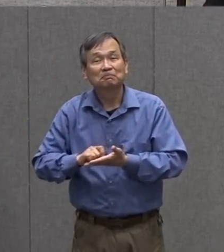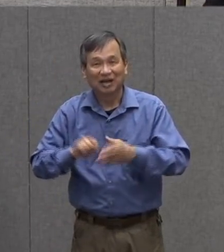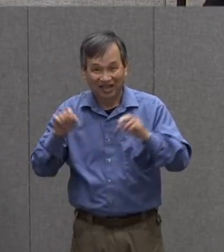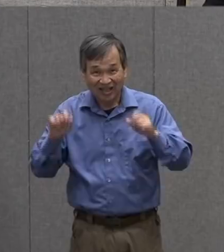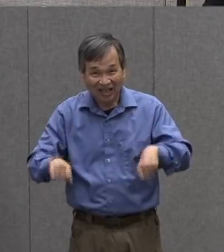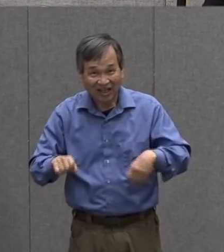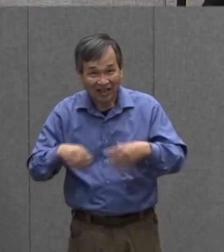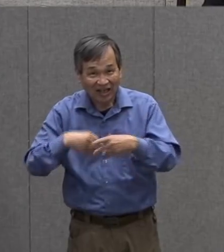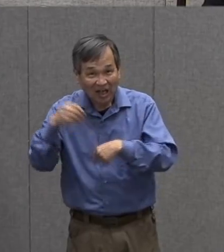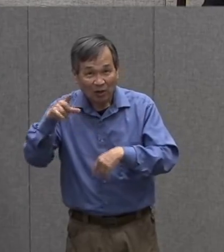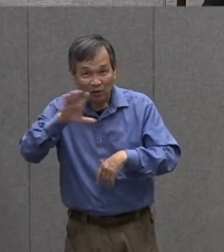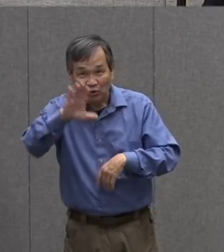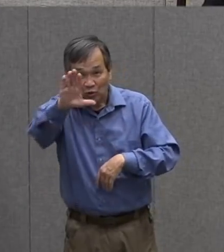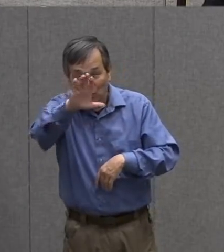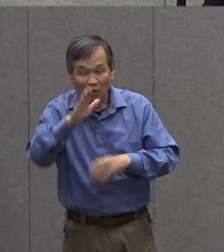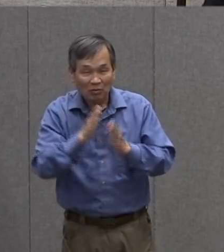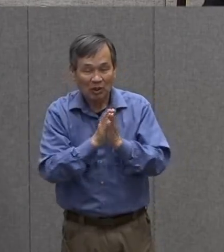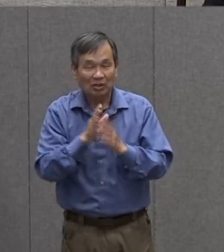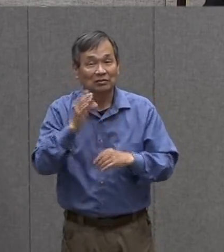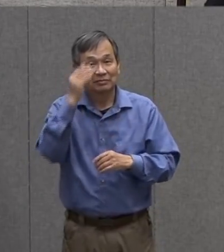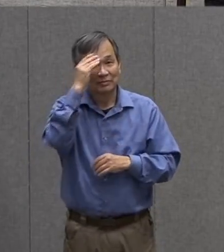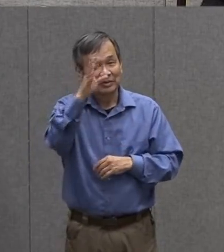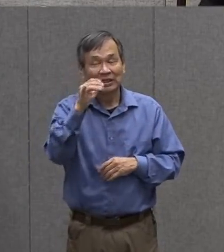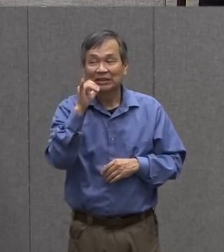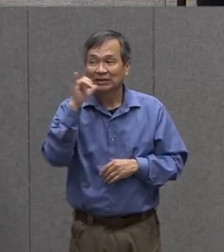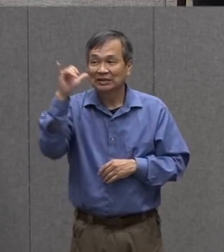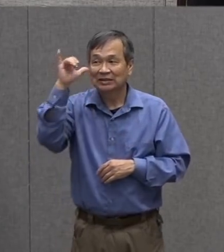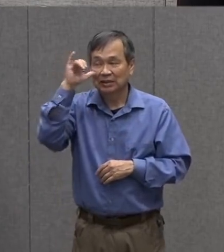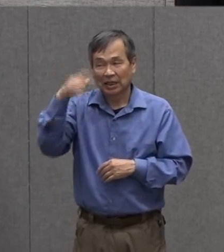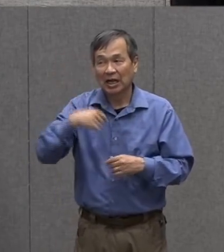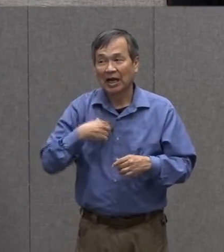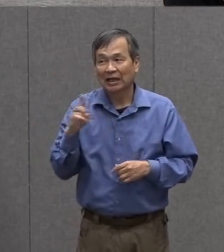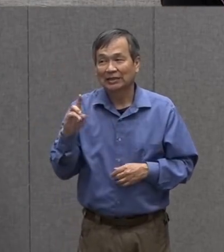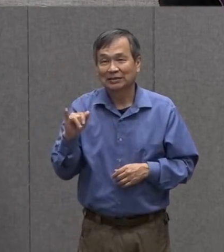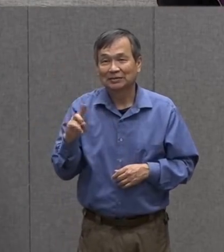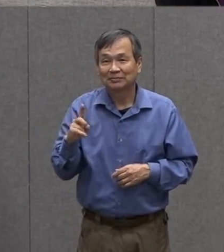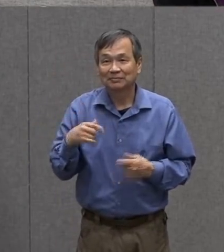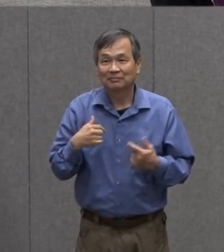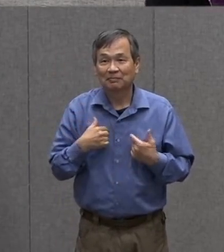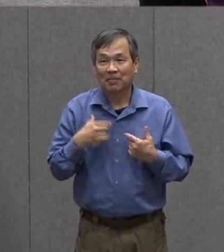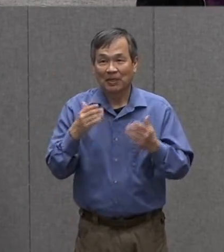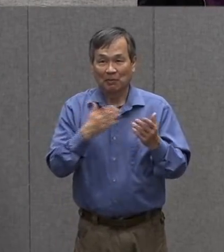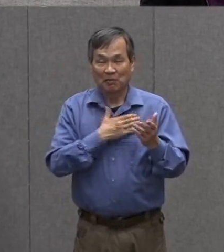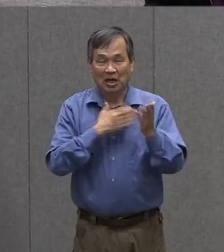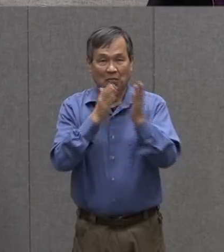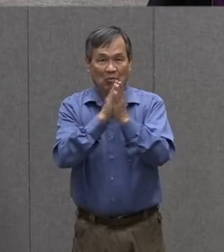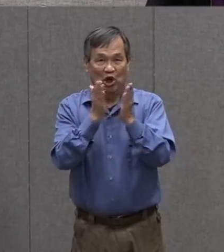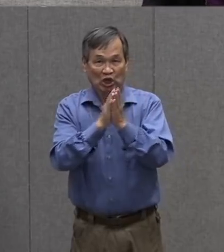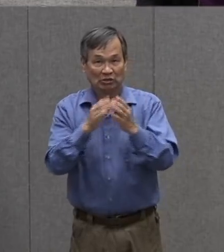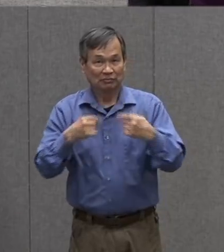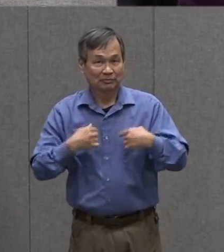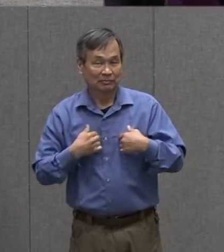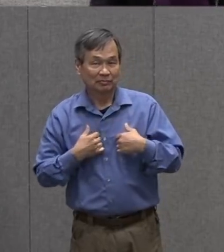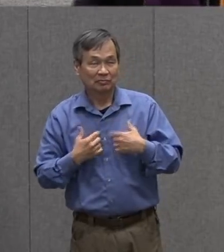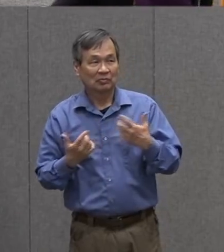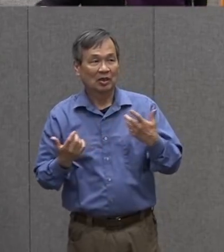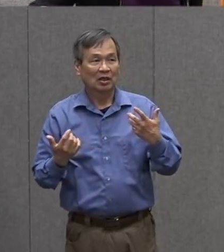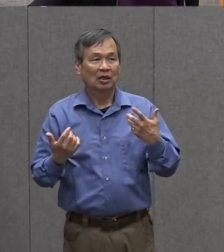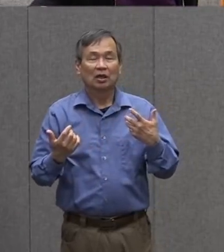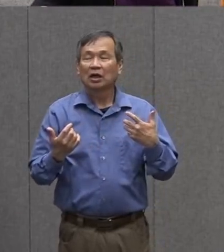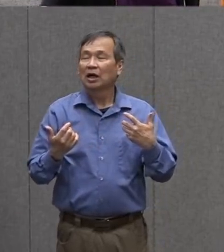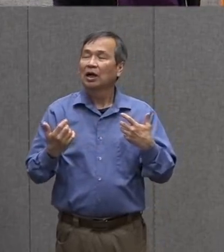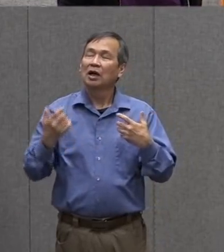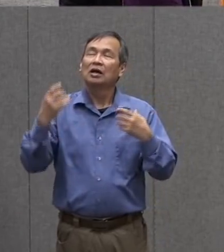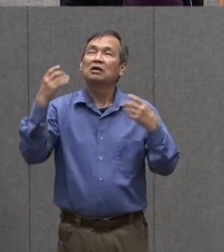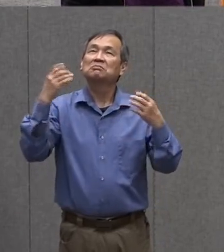out there i did this yesterday with my outside book and i took a minute to give myself some